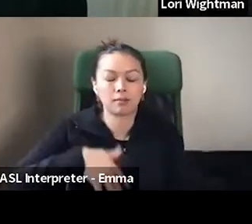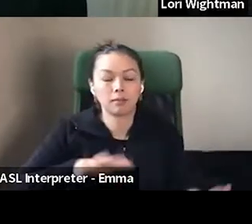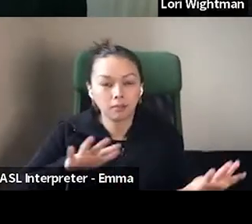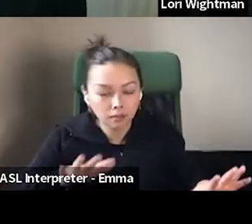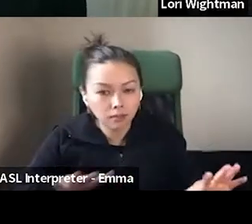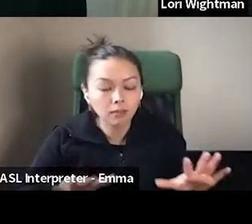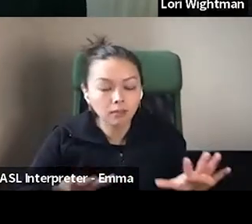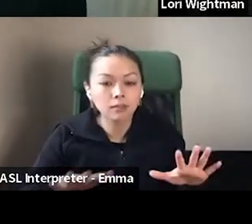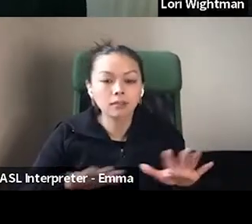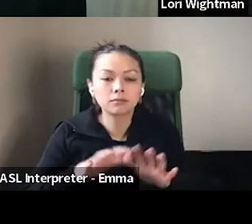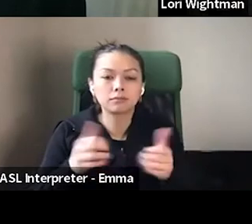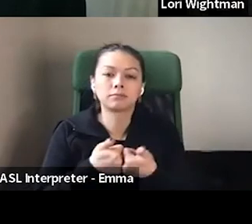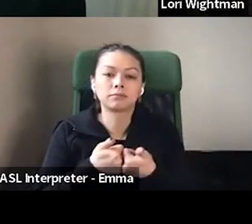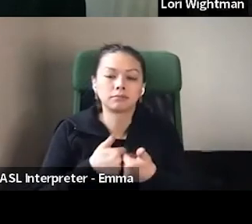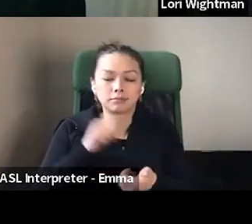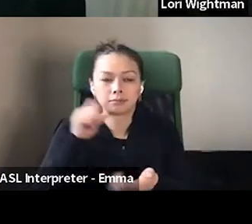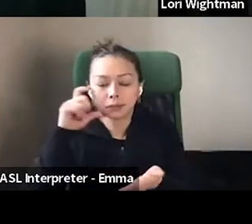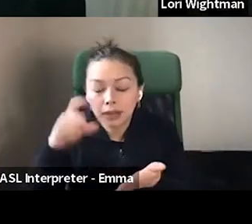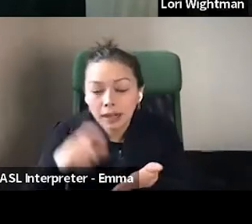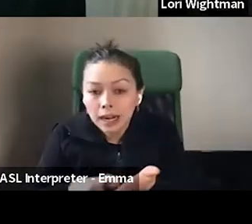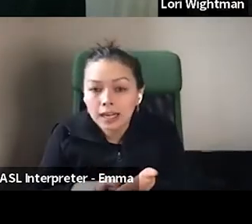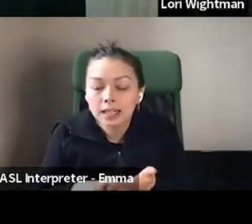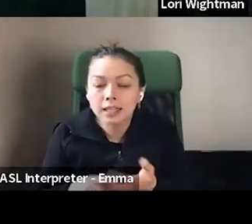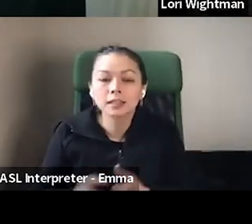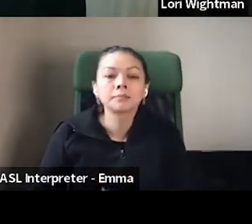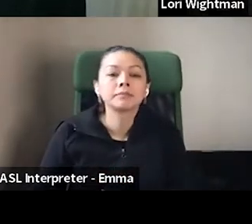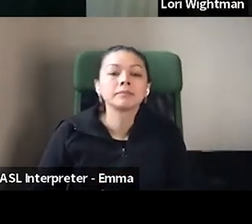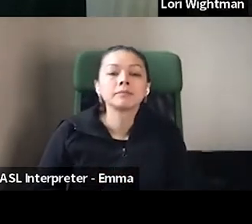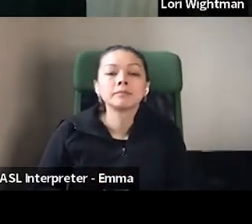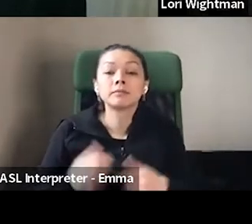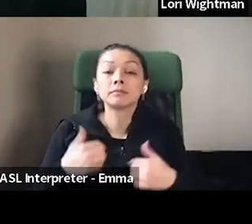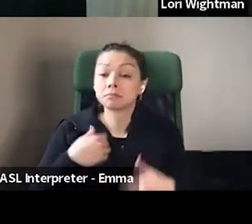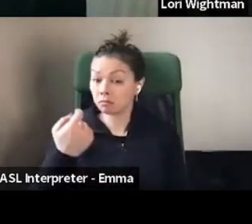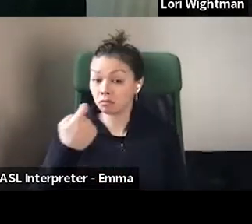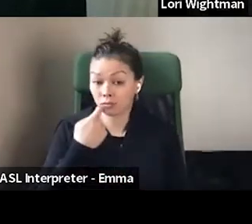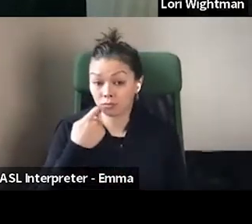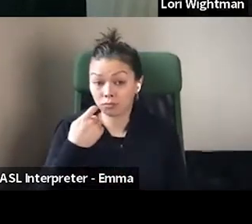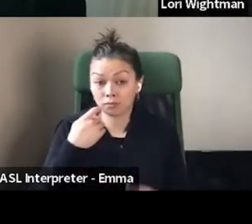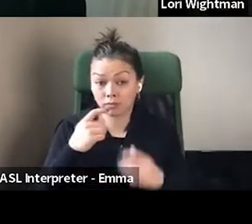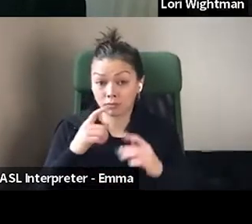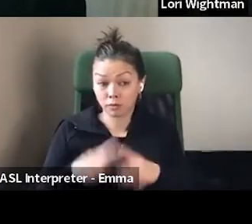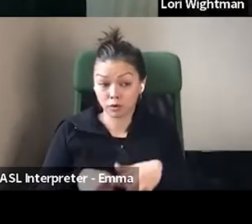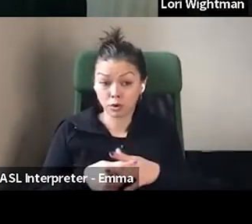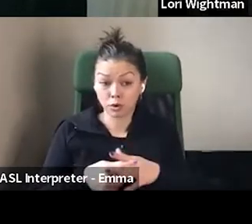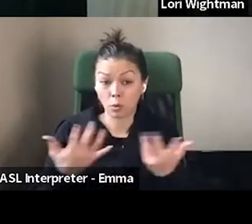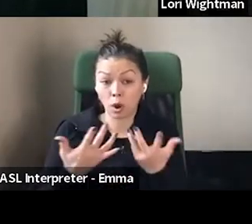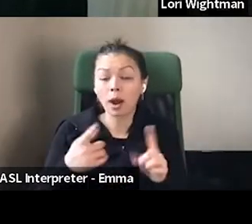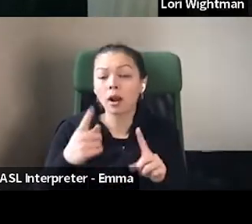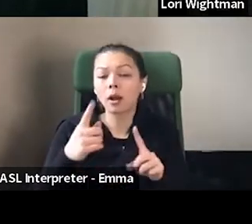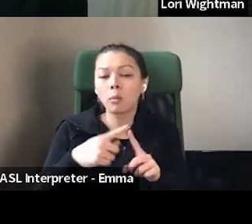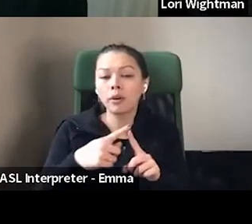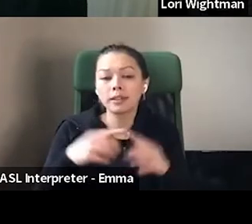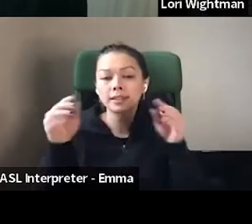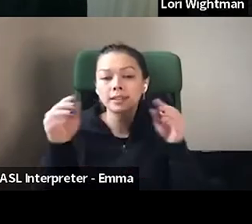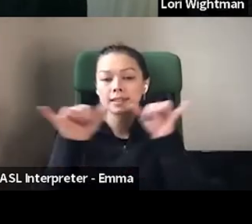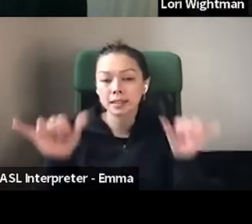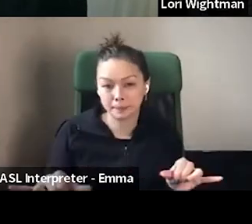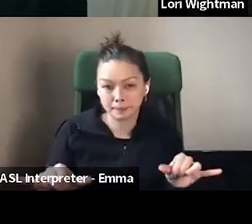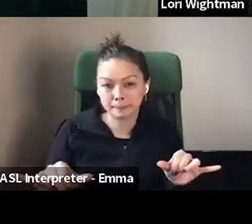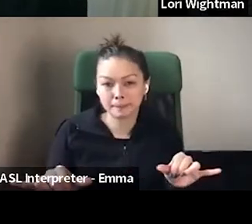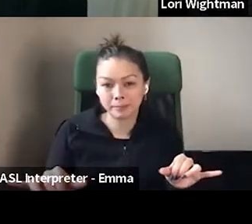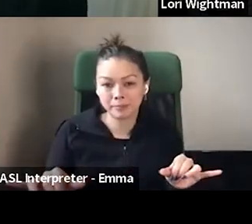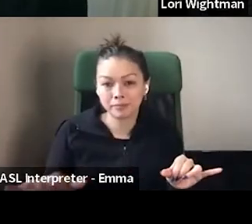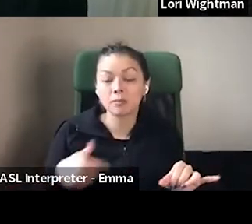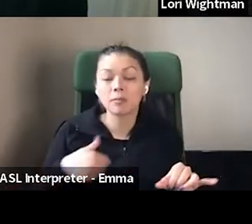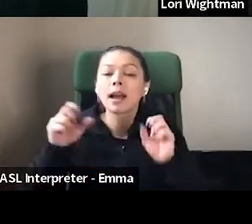challenging. I did just start a point system though at my store, which is making a difference. So I can ask people their